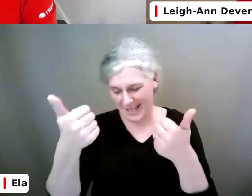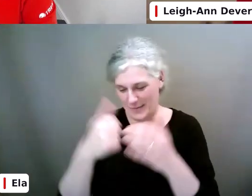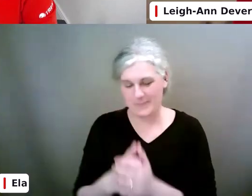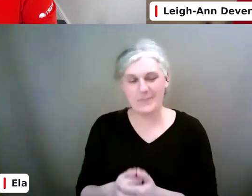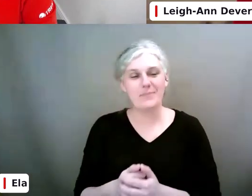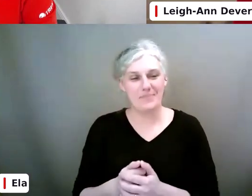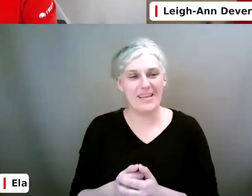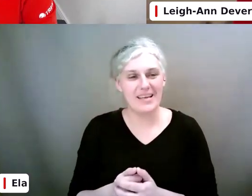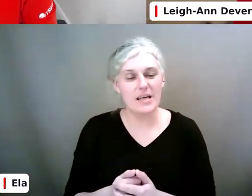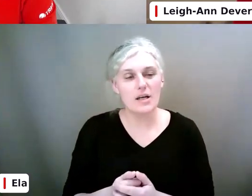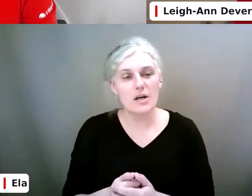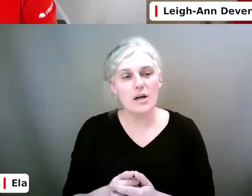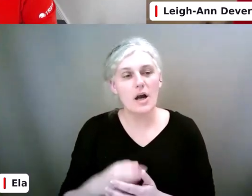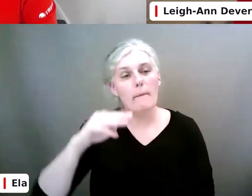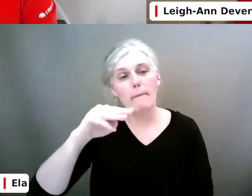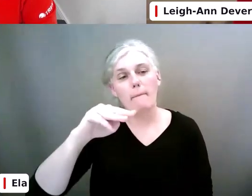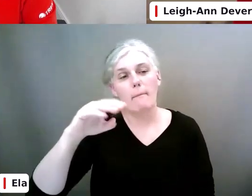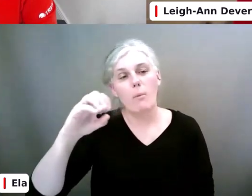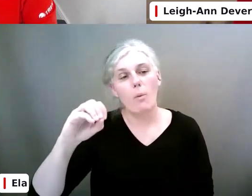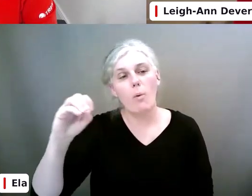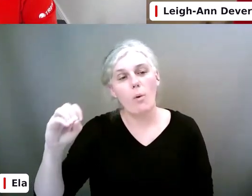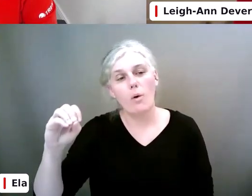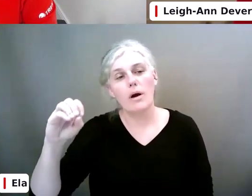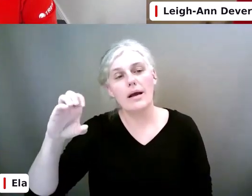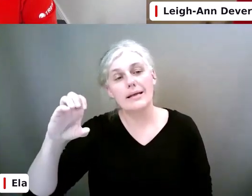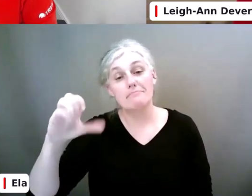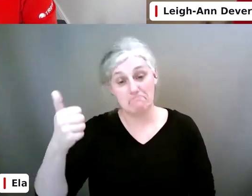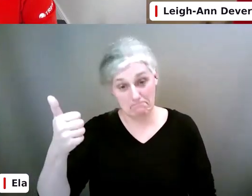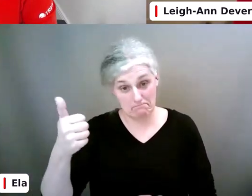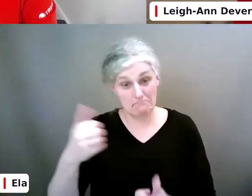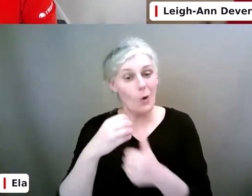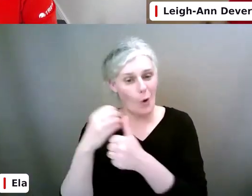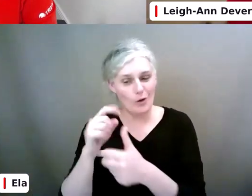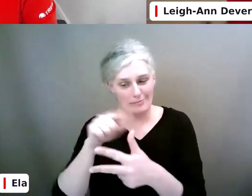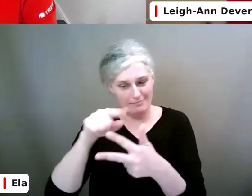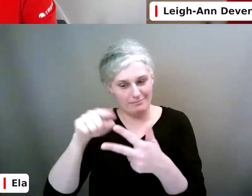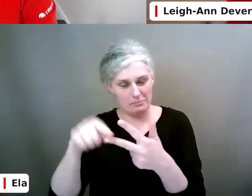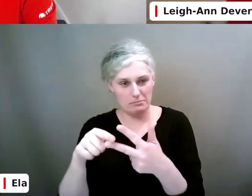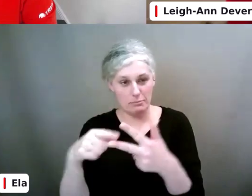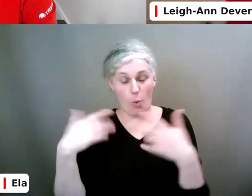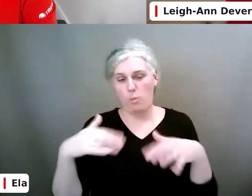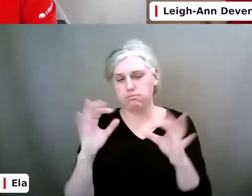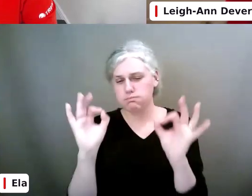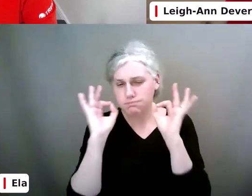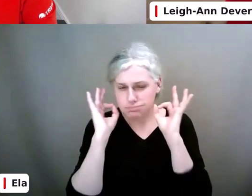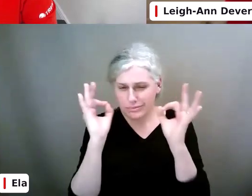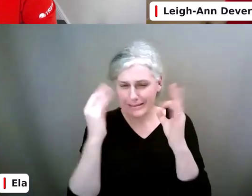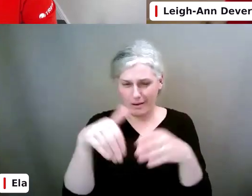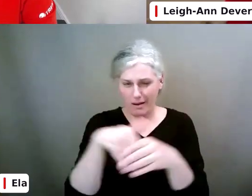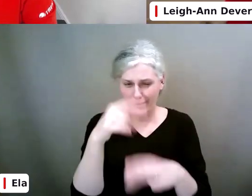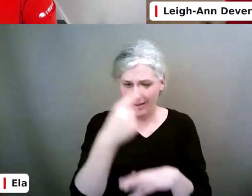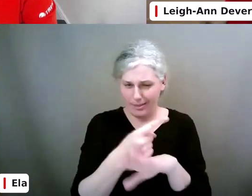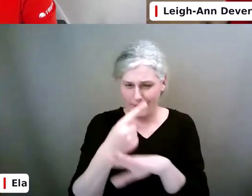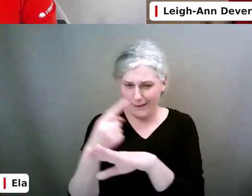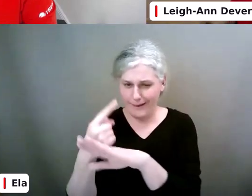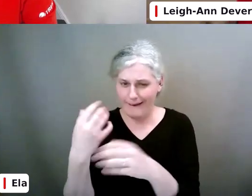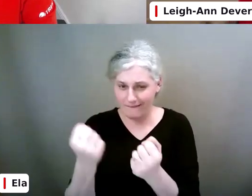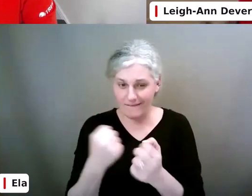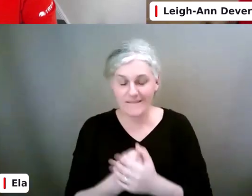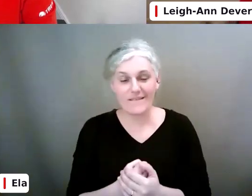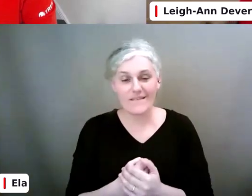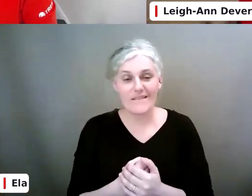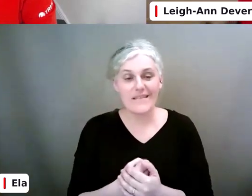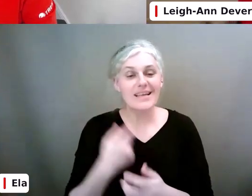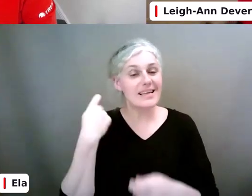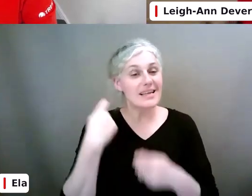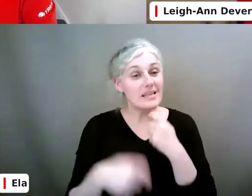And what was it? MOOC. M-O-O-C. It's mind blowing this stuff out there. And then